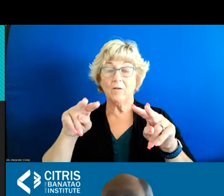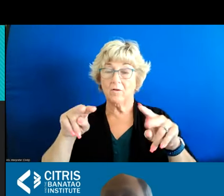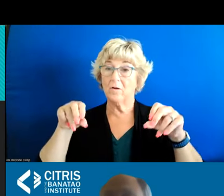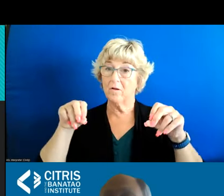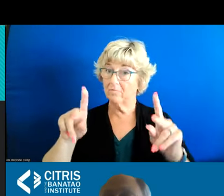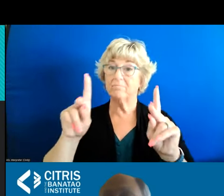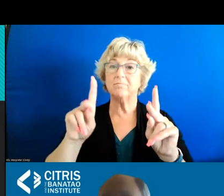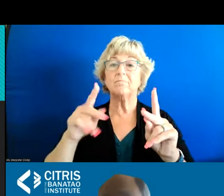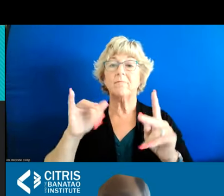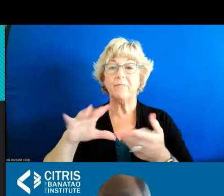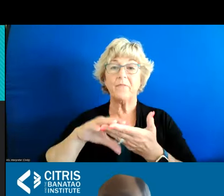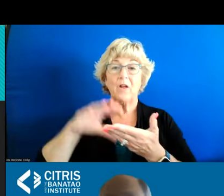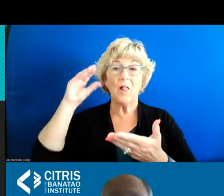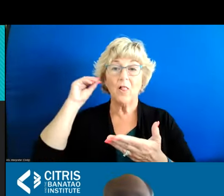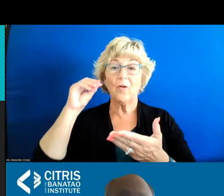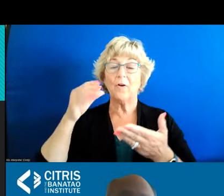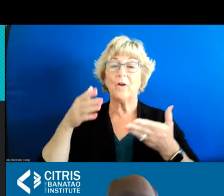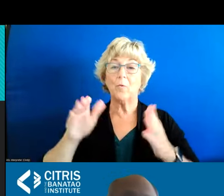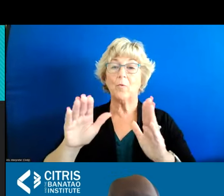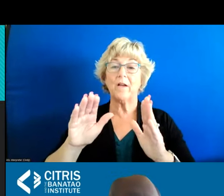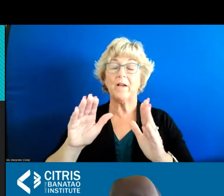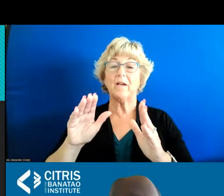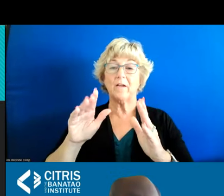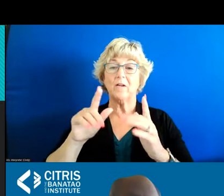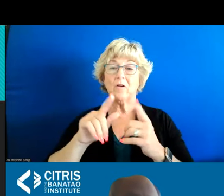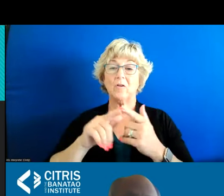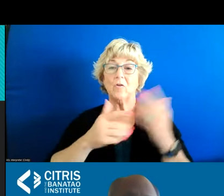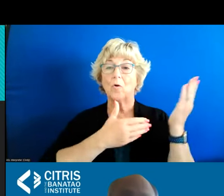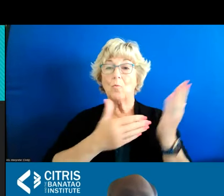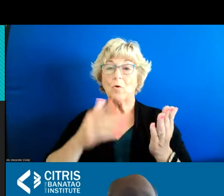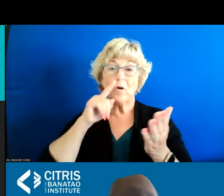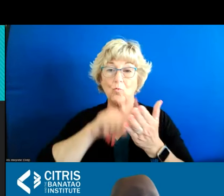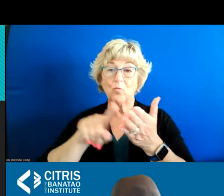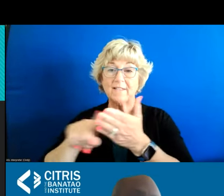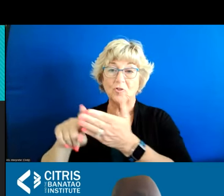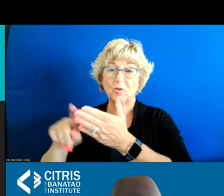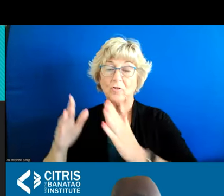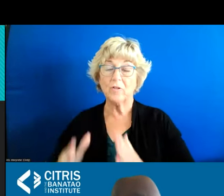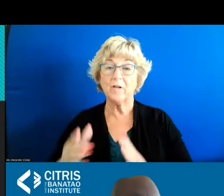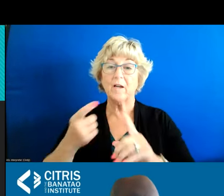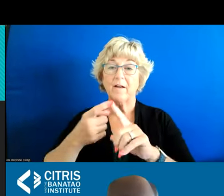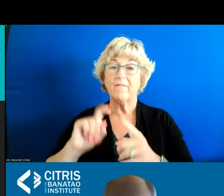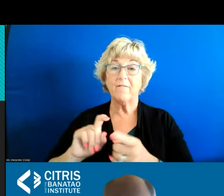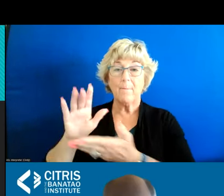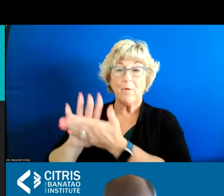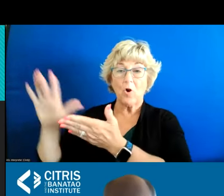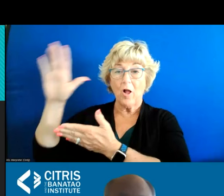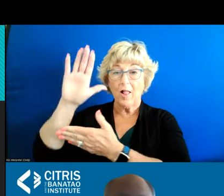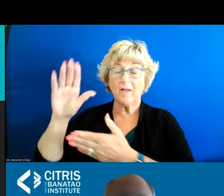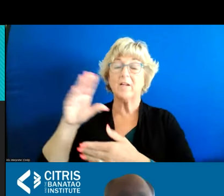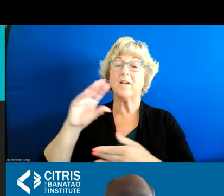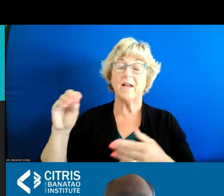part of a learning laboratory and bringing in researchers not only from academia but from industry